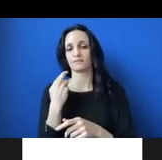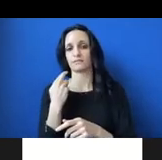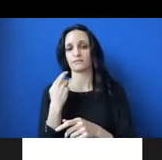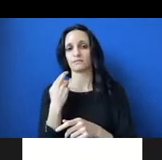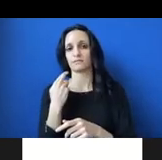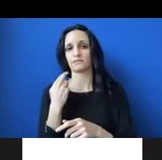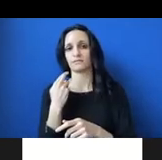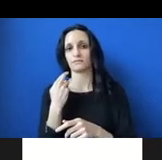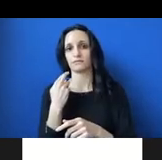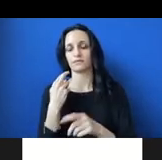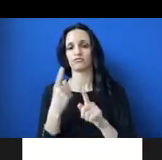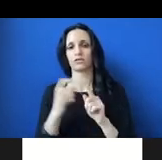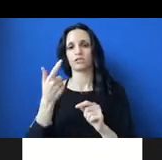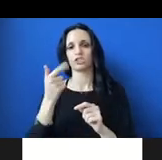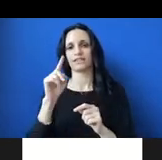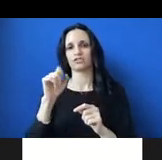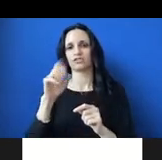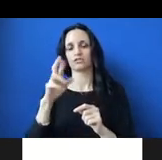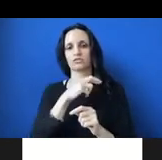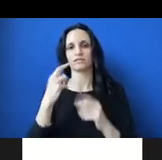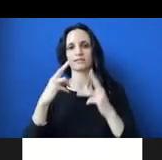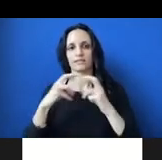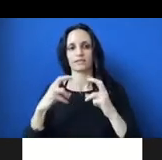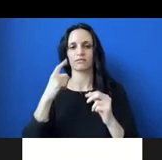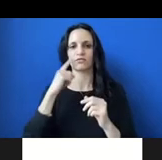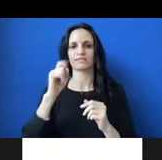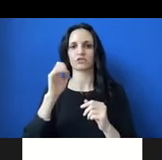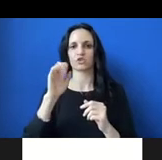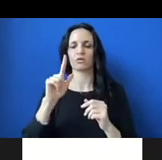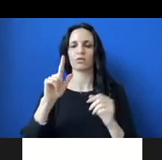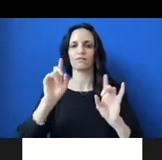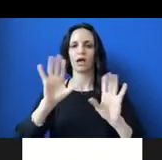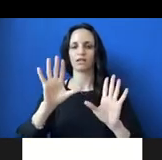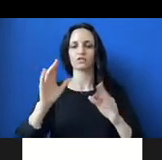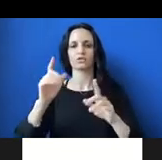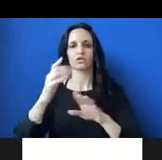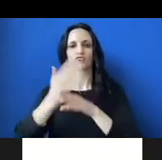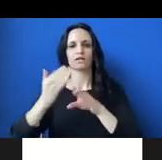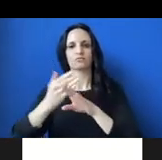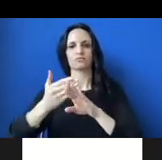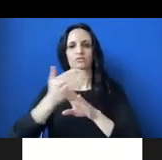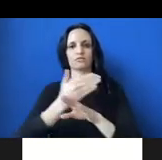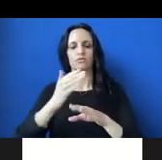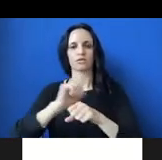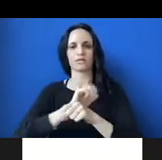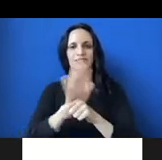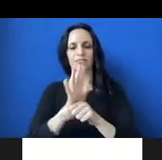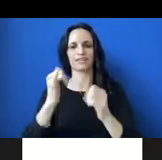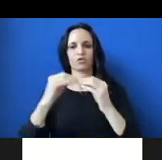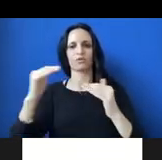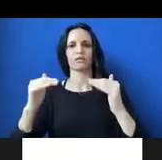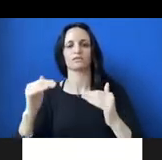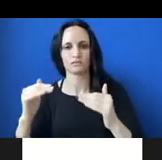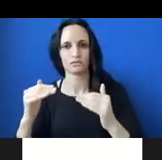from a gendered risk assessment concerning sexual violence or harassment before the pandemic, to a more balanced risk assessment concerning COVID